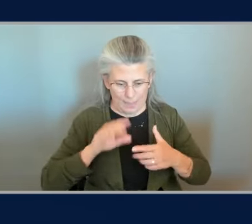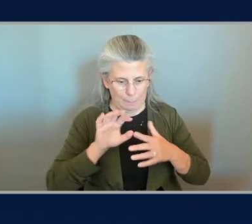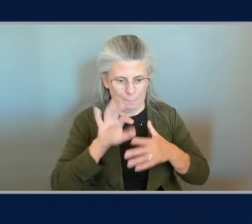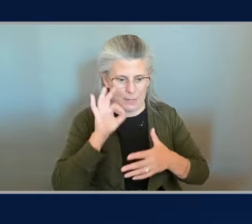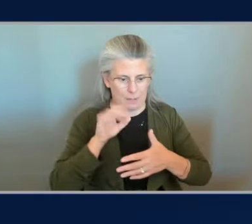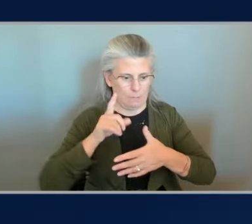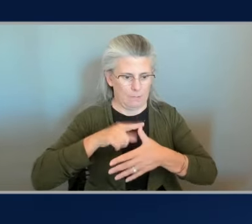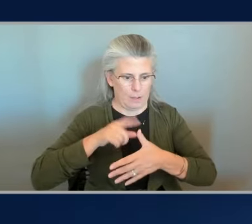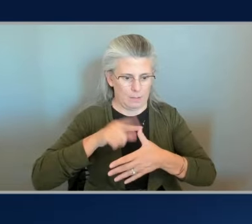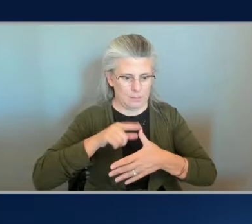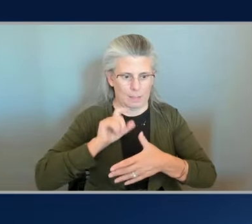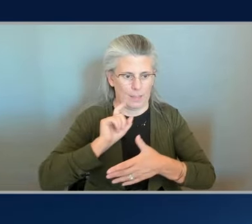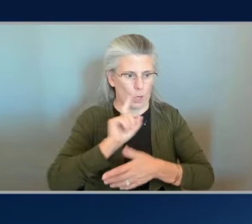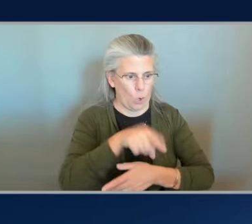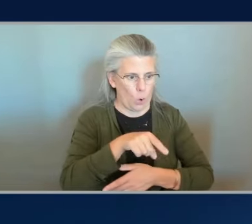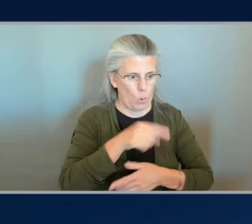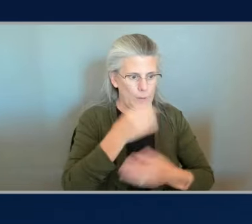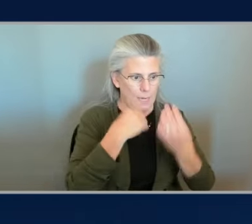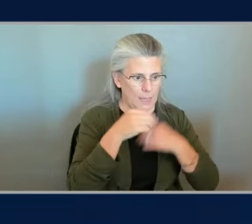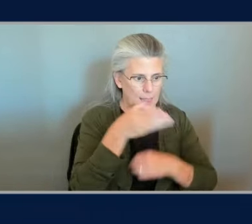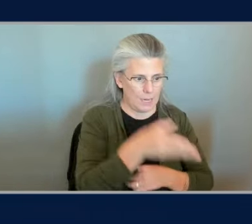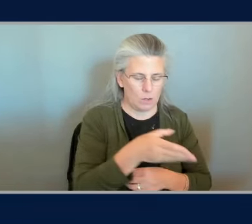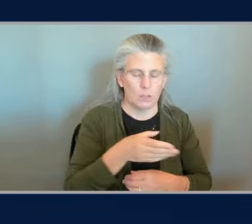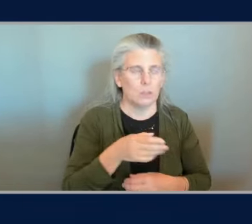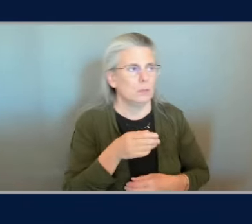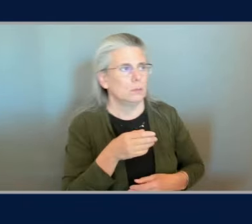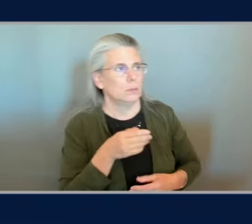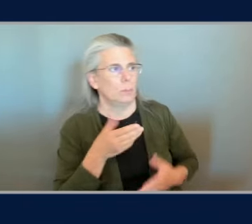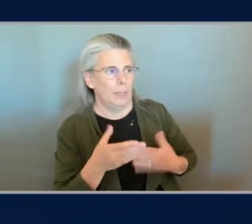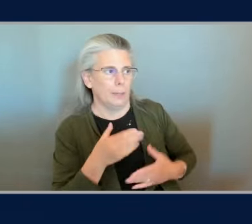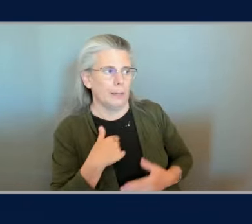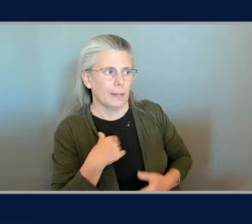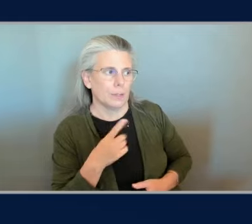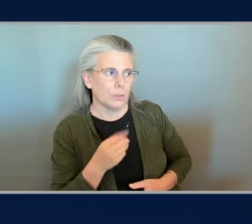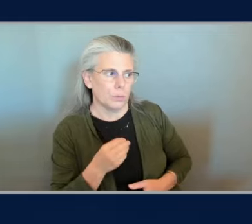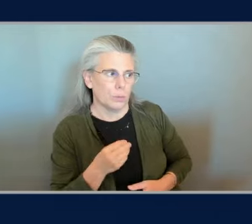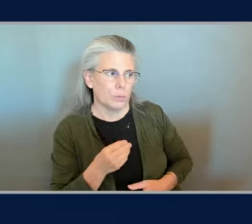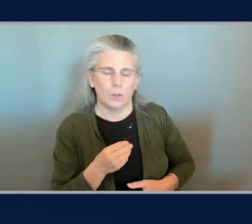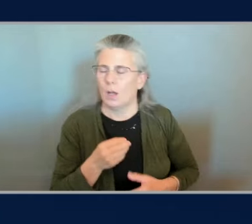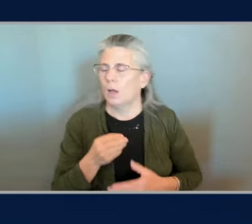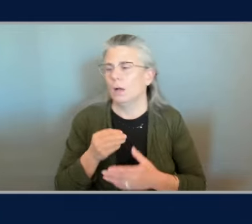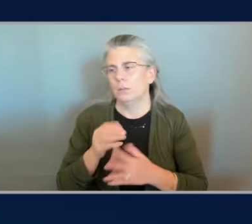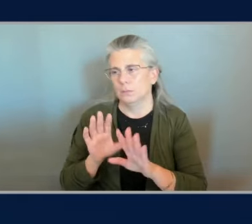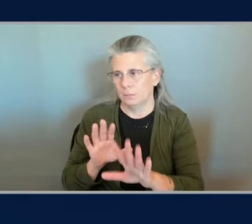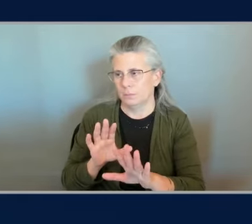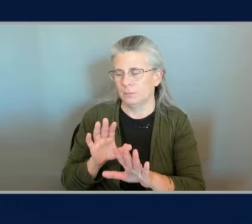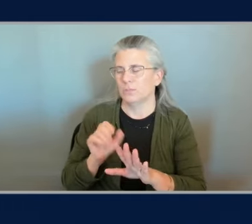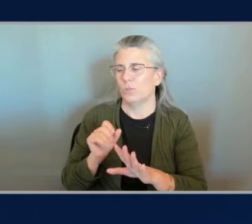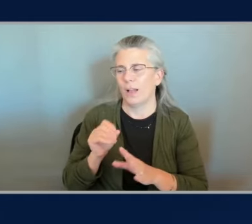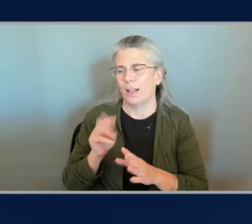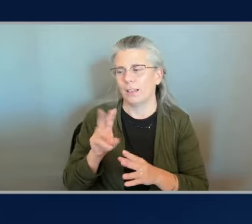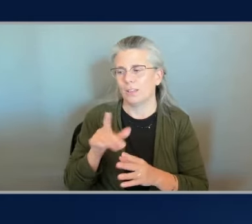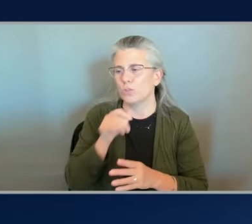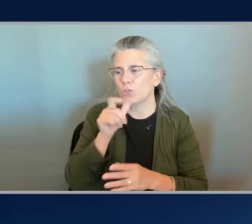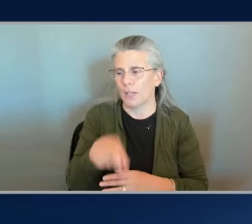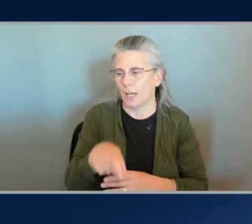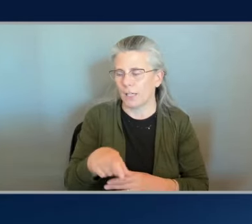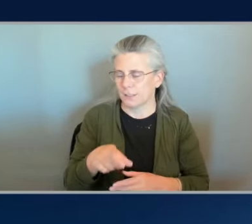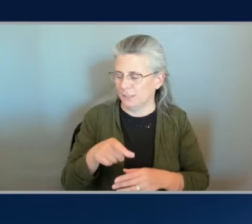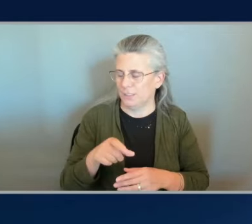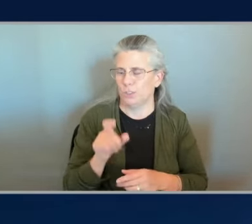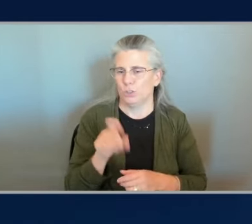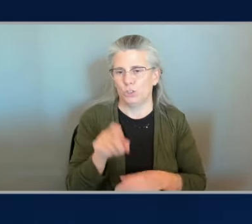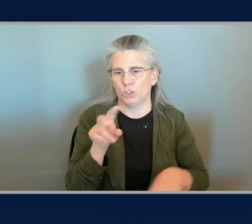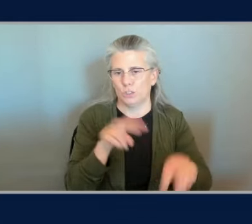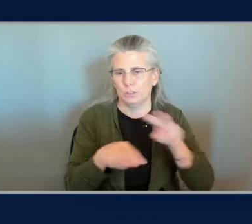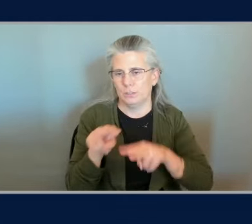gotten sick that way food substance for humans to consume that's that's my search that i like i like this because it takes a lot